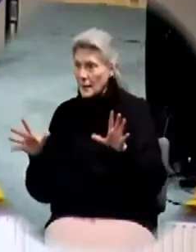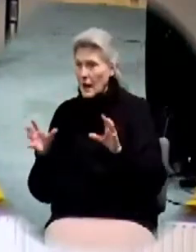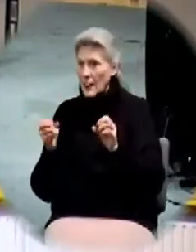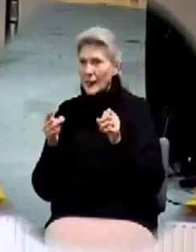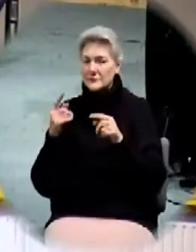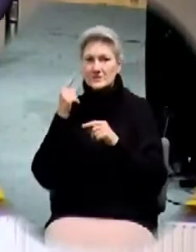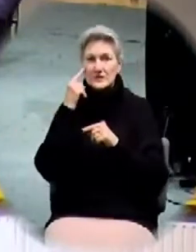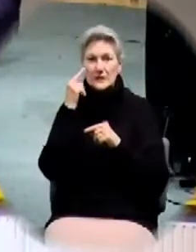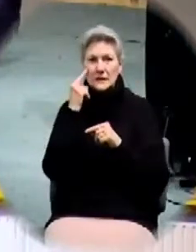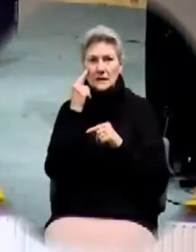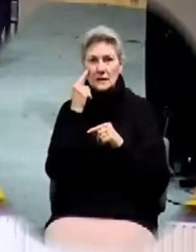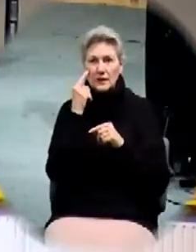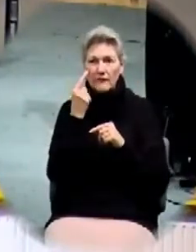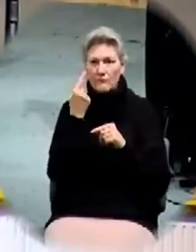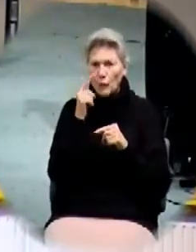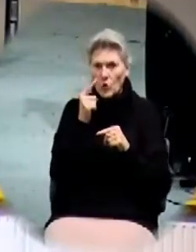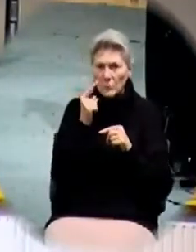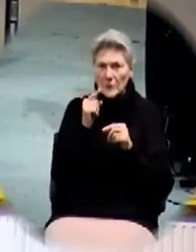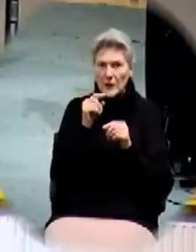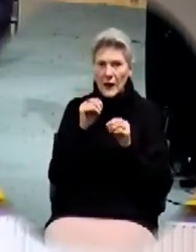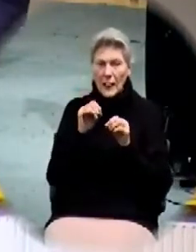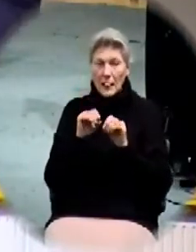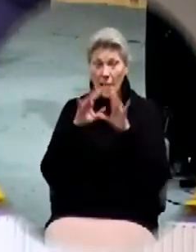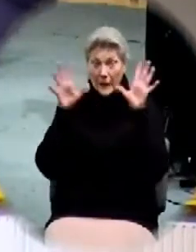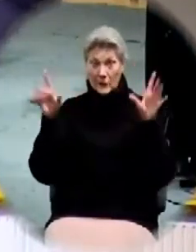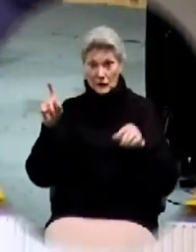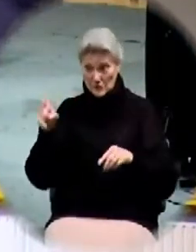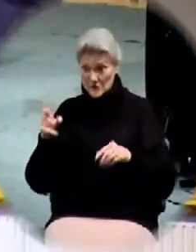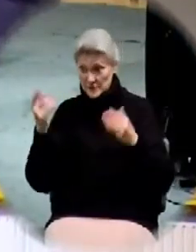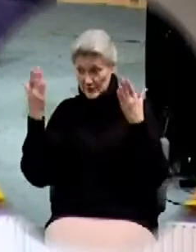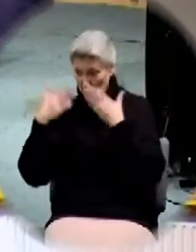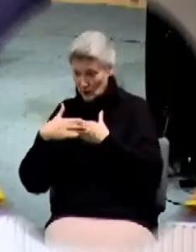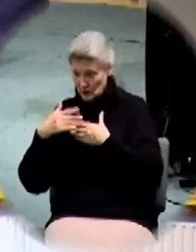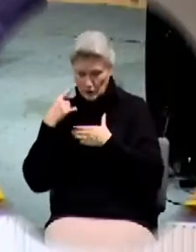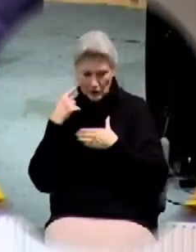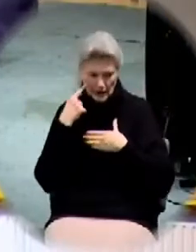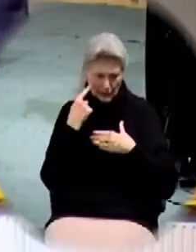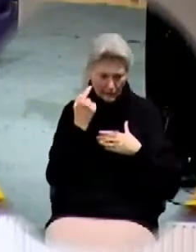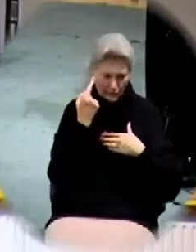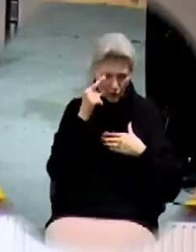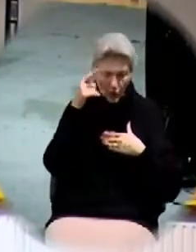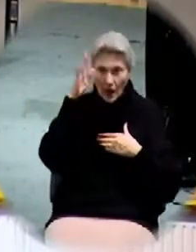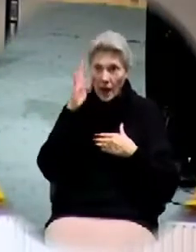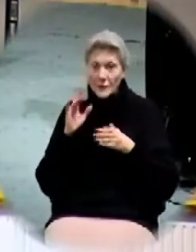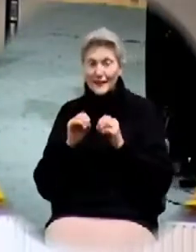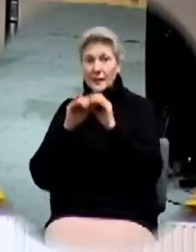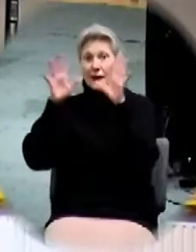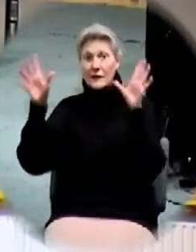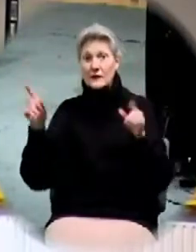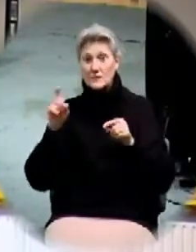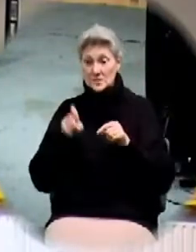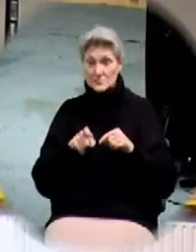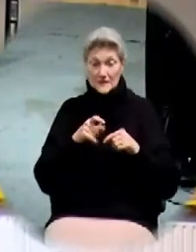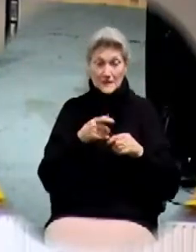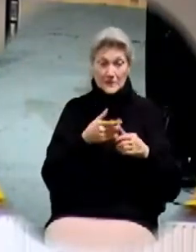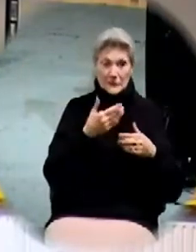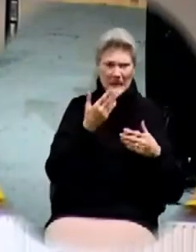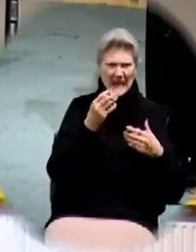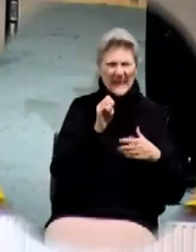that in order to be light there has to be darkness and so we think that in order for God to be light there has to be evil